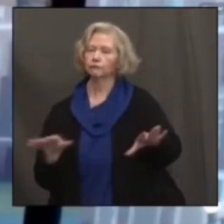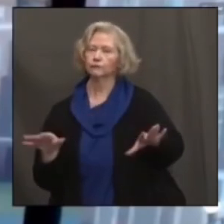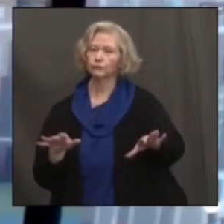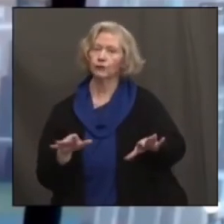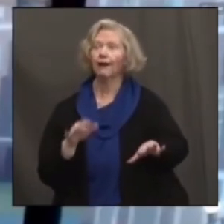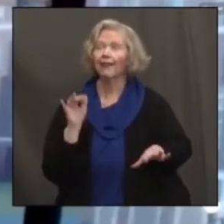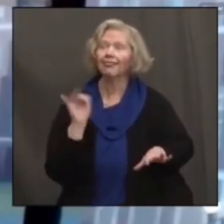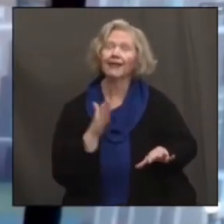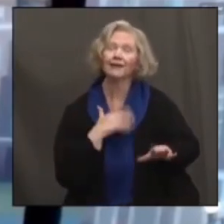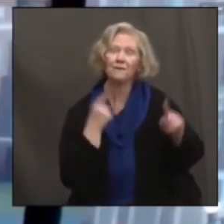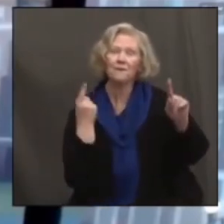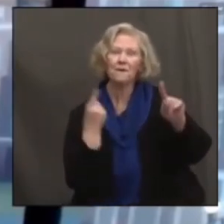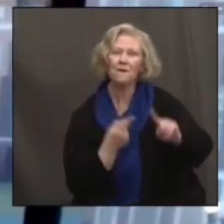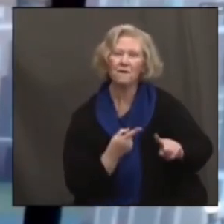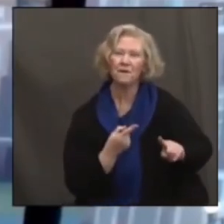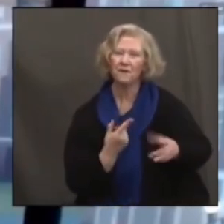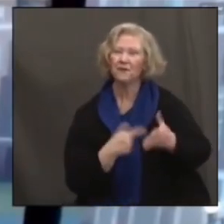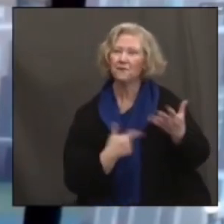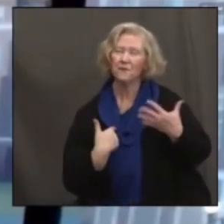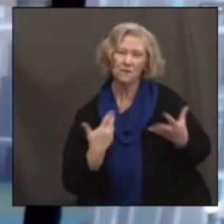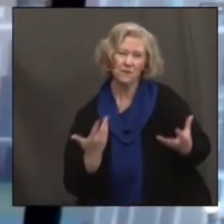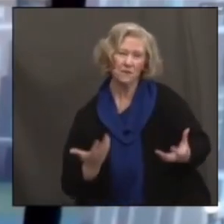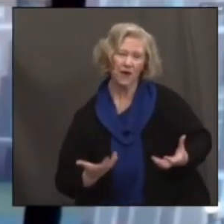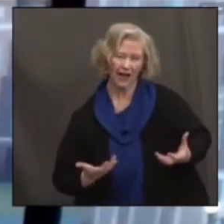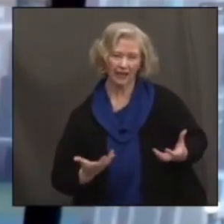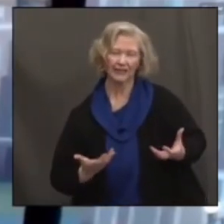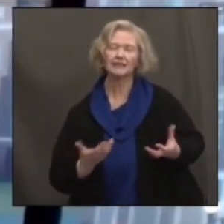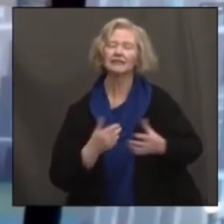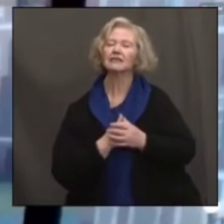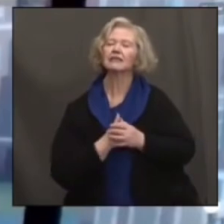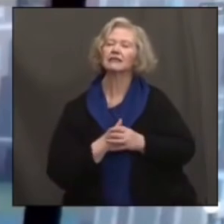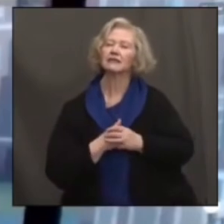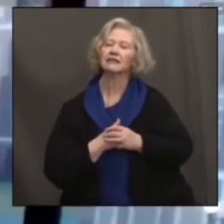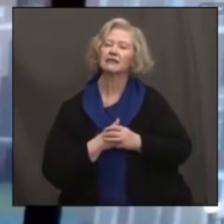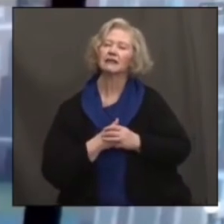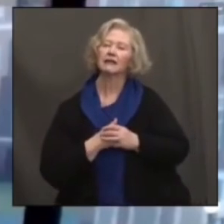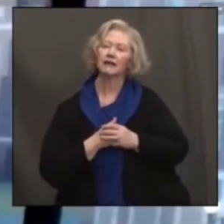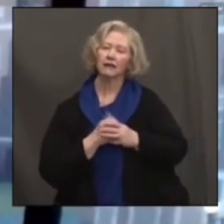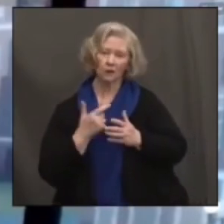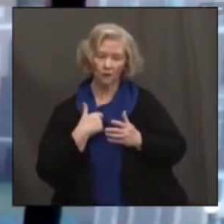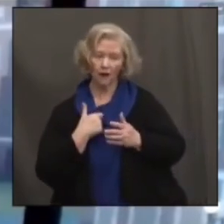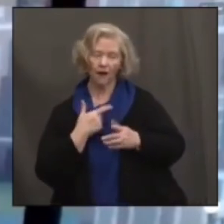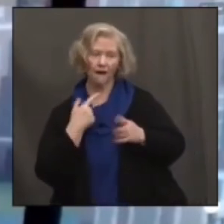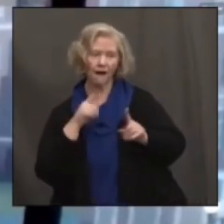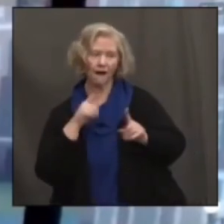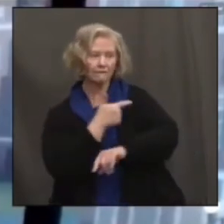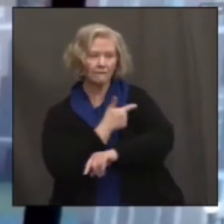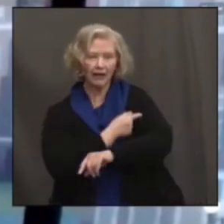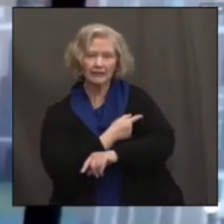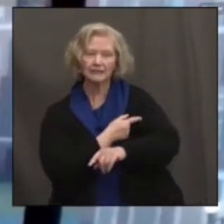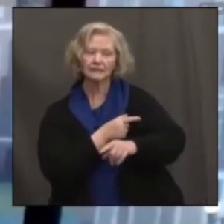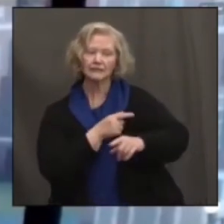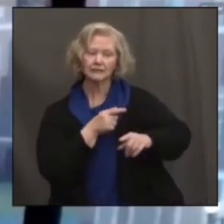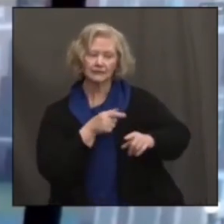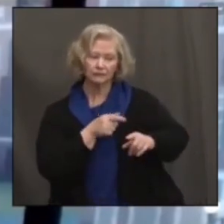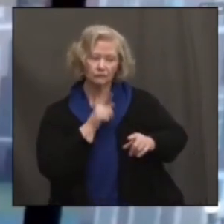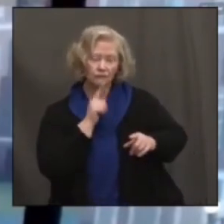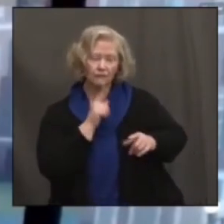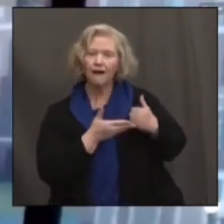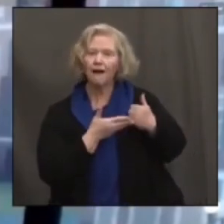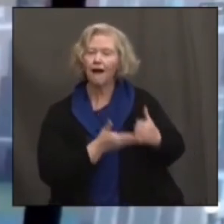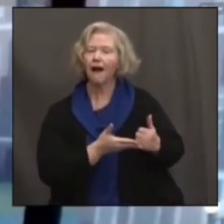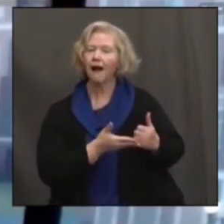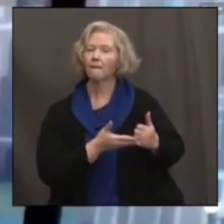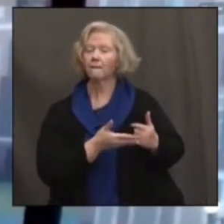for any public health official, in the sense that we get a vaccine that does what, you know, for example,